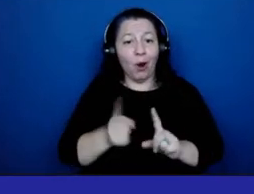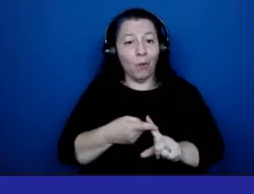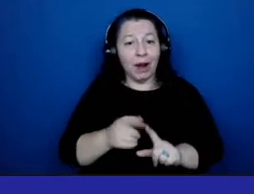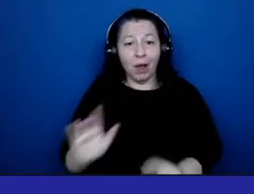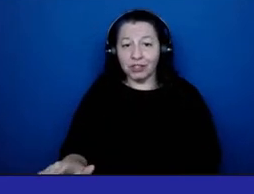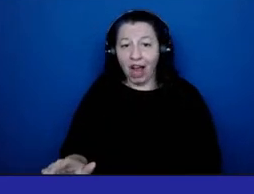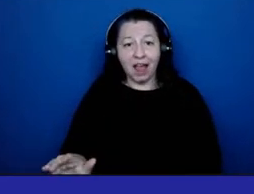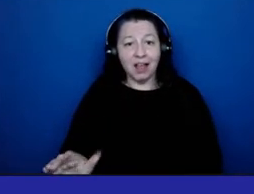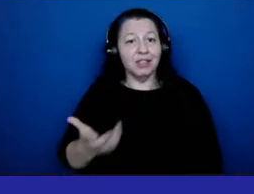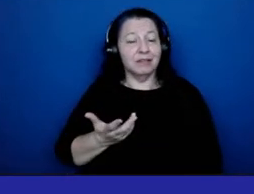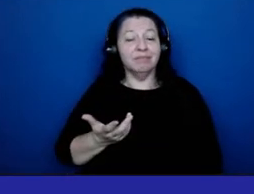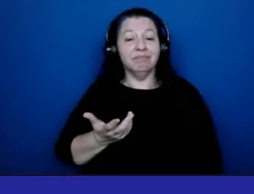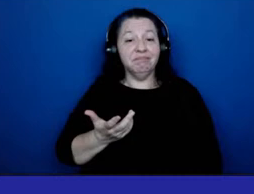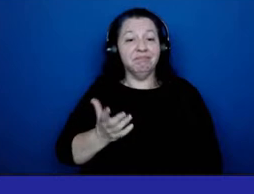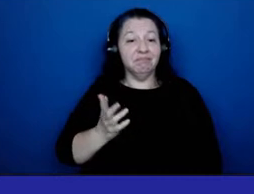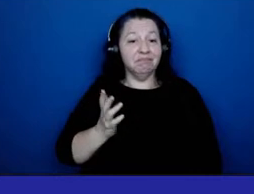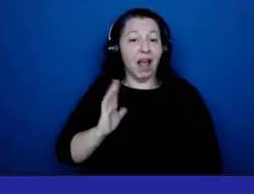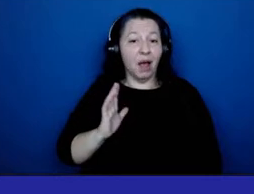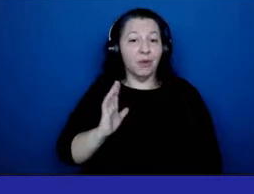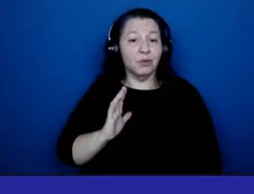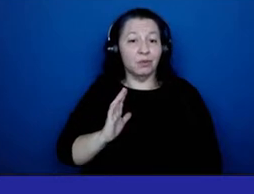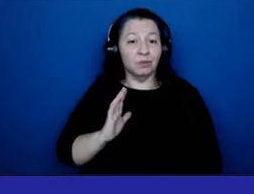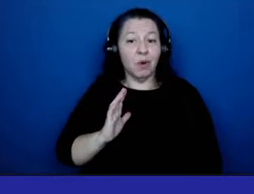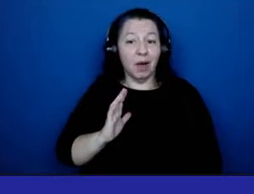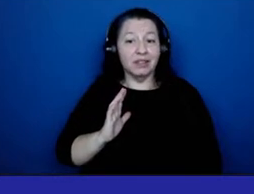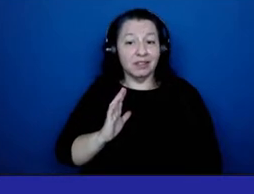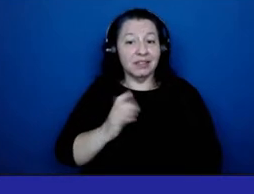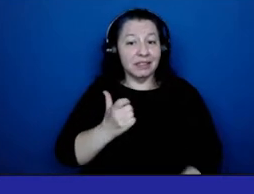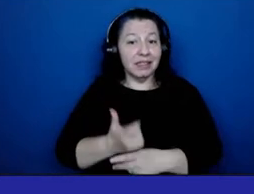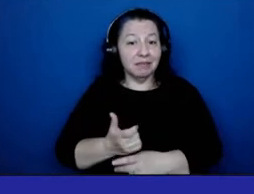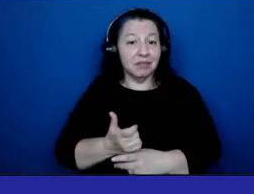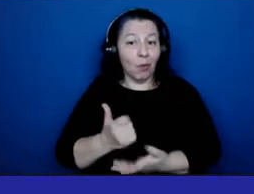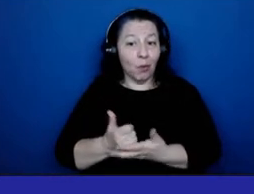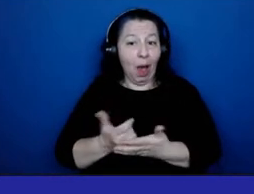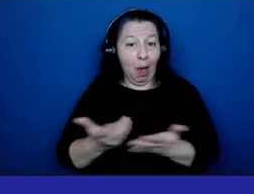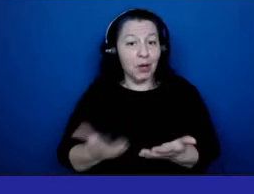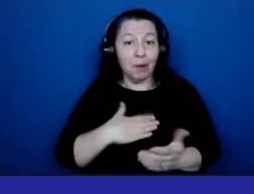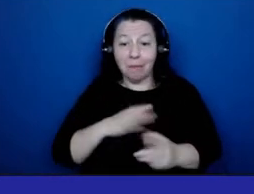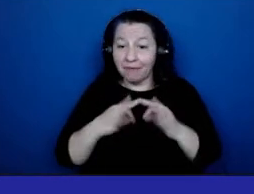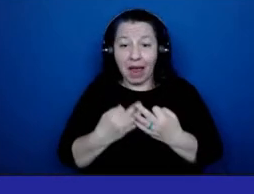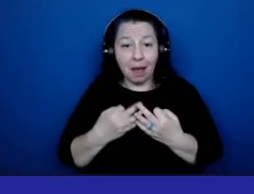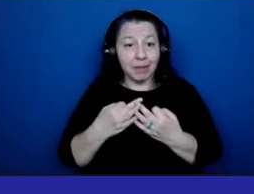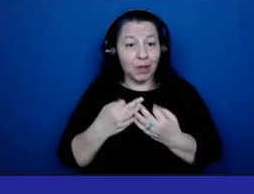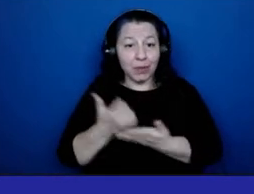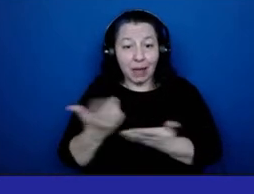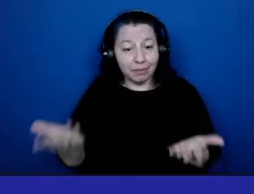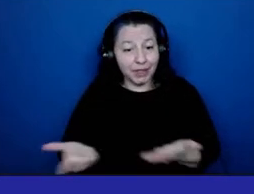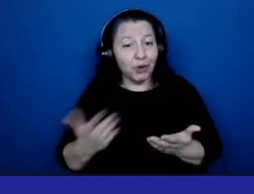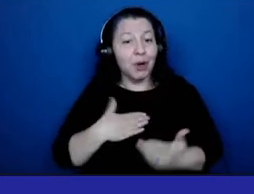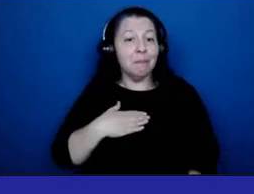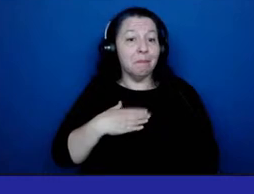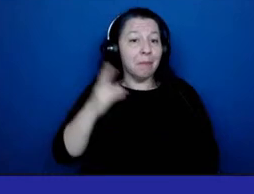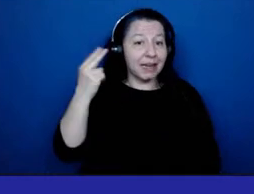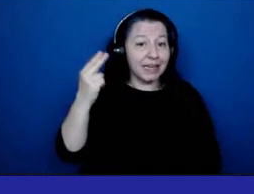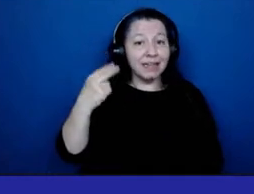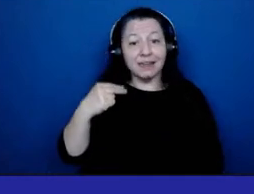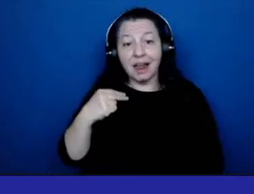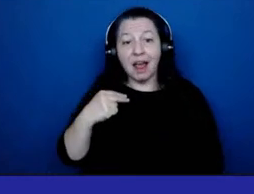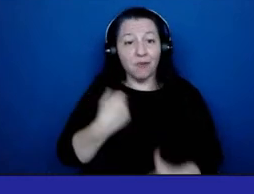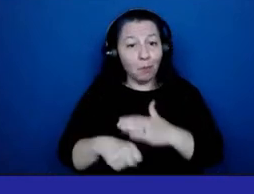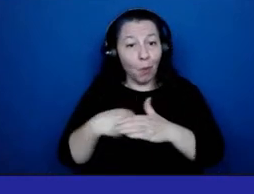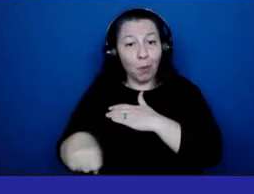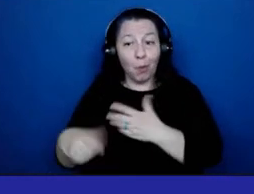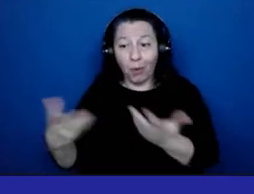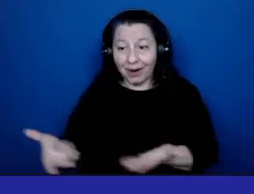I was once here. was treated here. My family was treated here. My niece and nephew was born here.